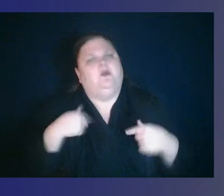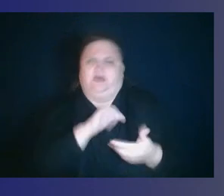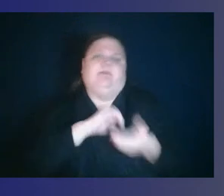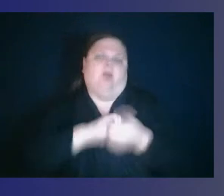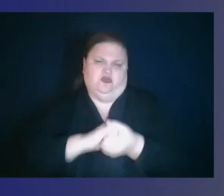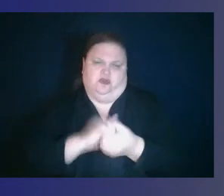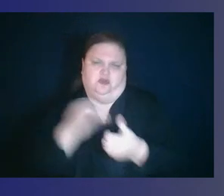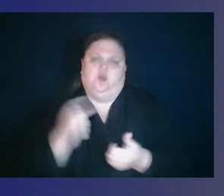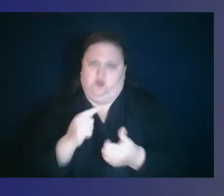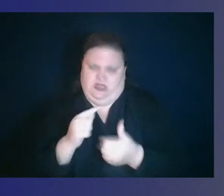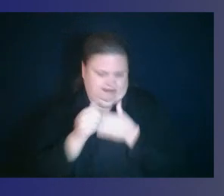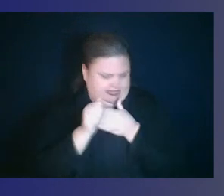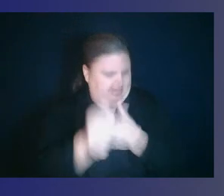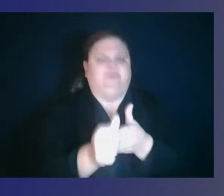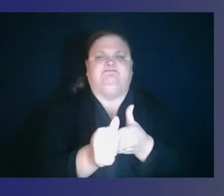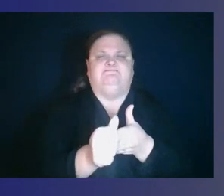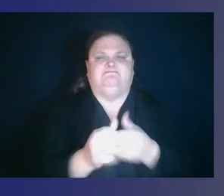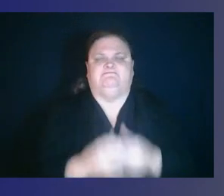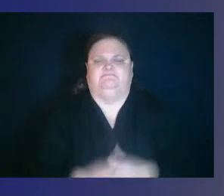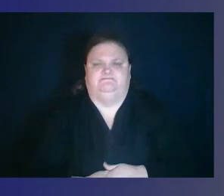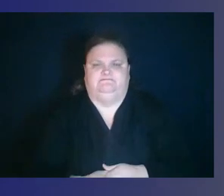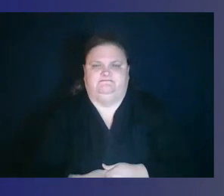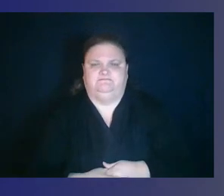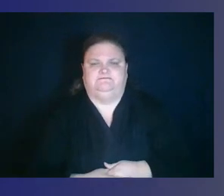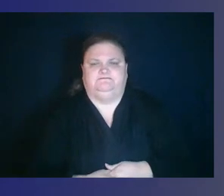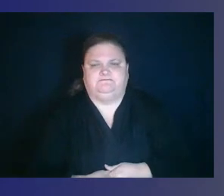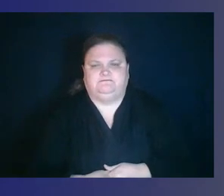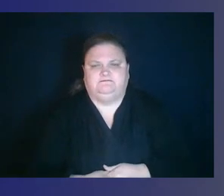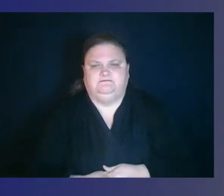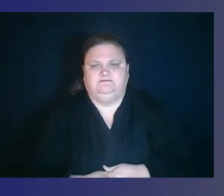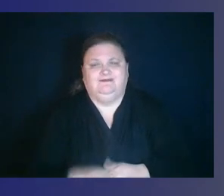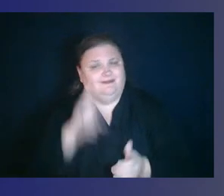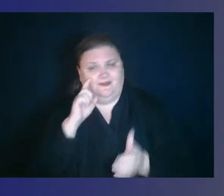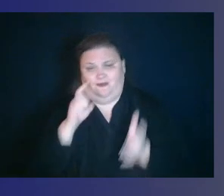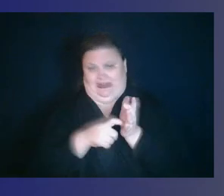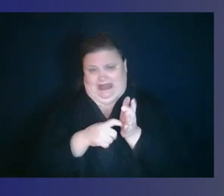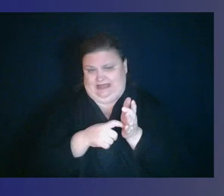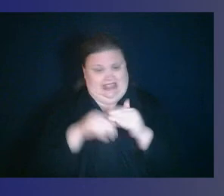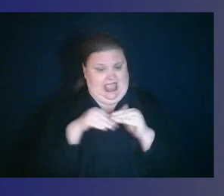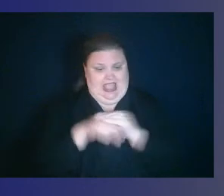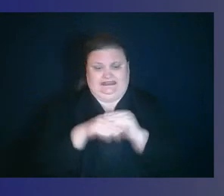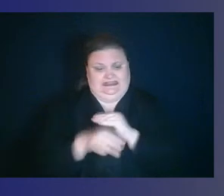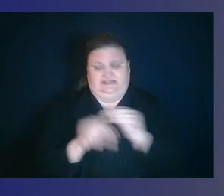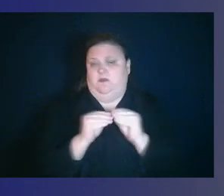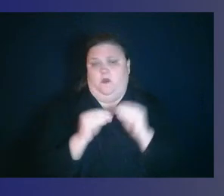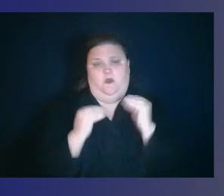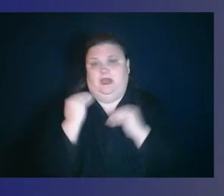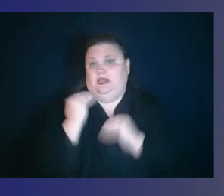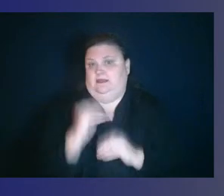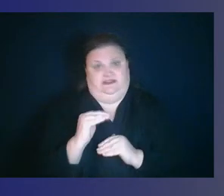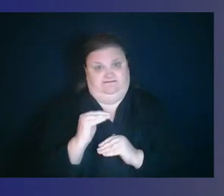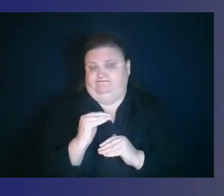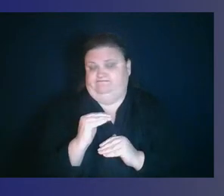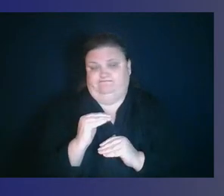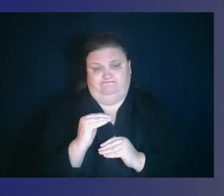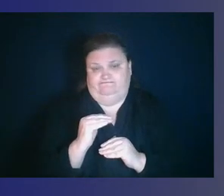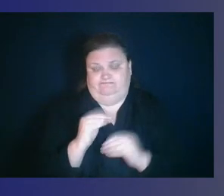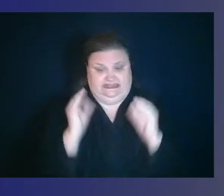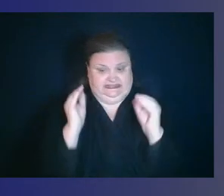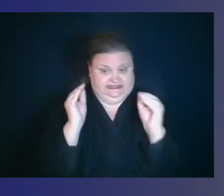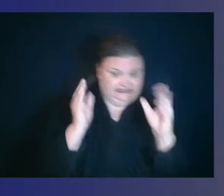have to ask ourselves with that, knowing that the access was limited, I think not necessarily just as educators or